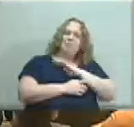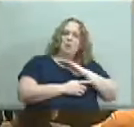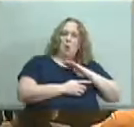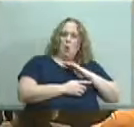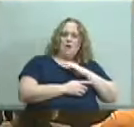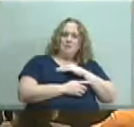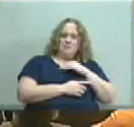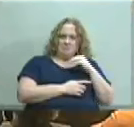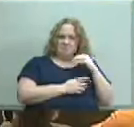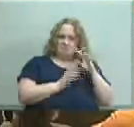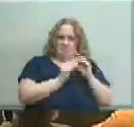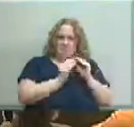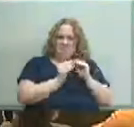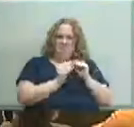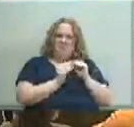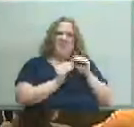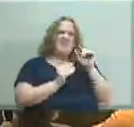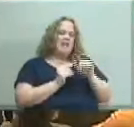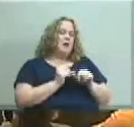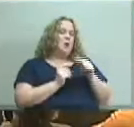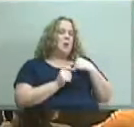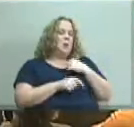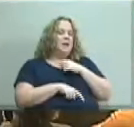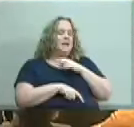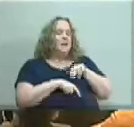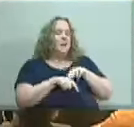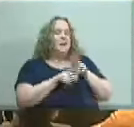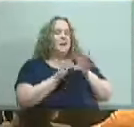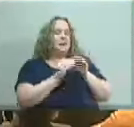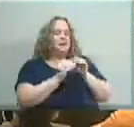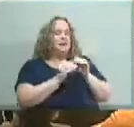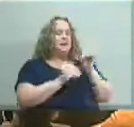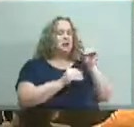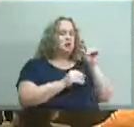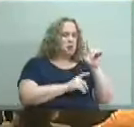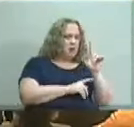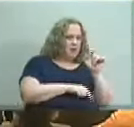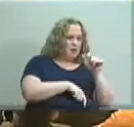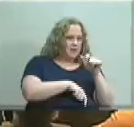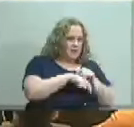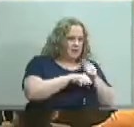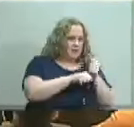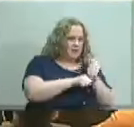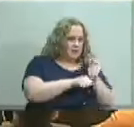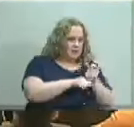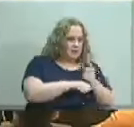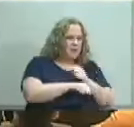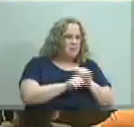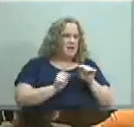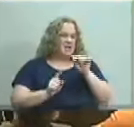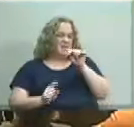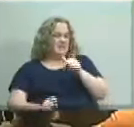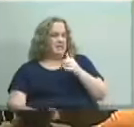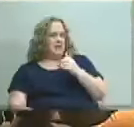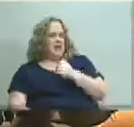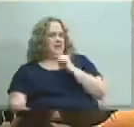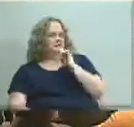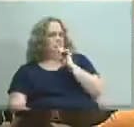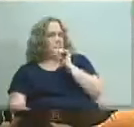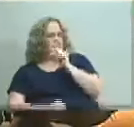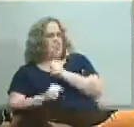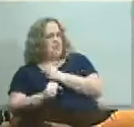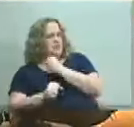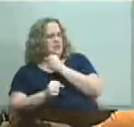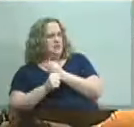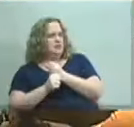21 times a year this particular schedule has 20 meetings per year secondly it appears that this particular line item was submitted by the superintendent